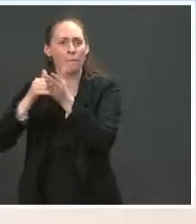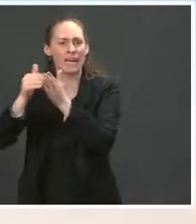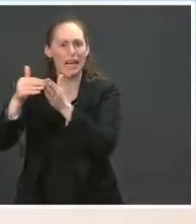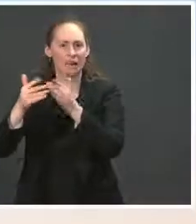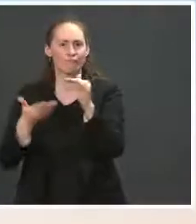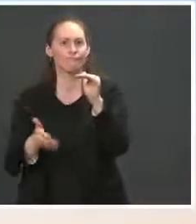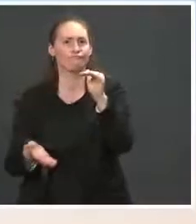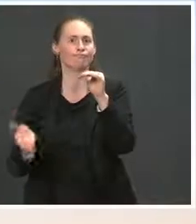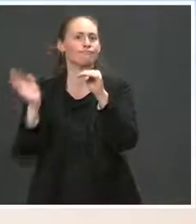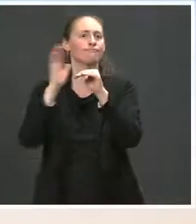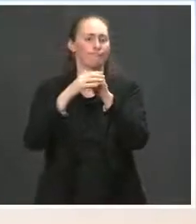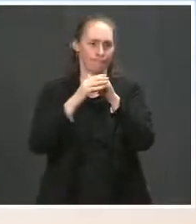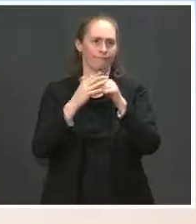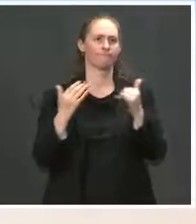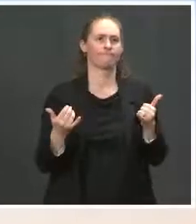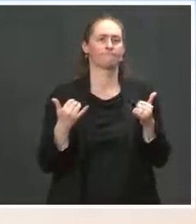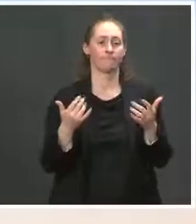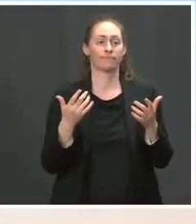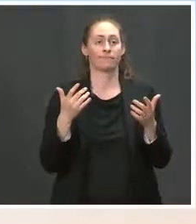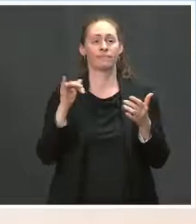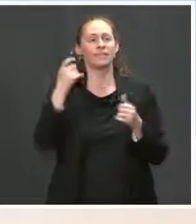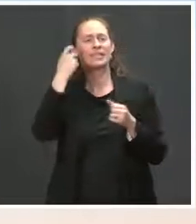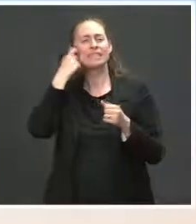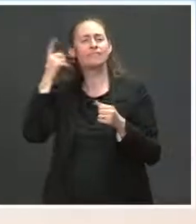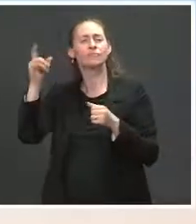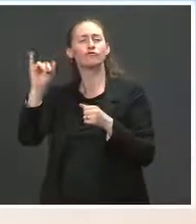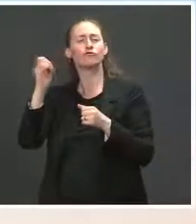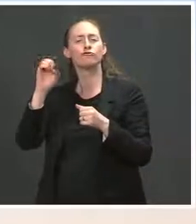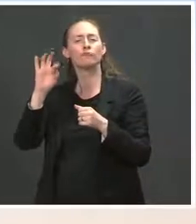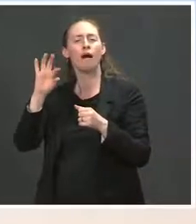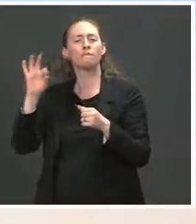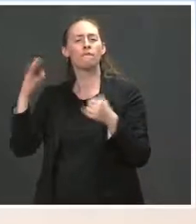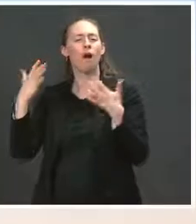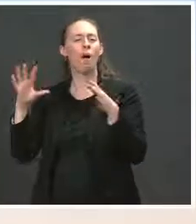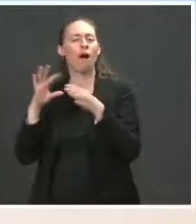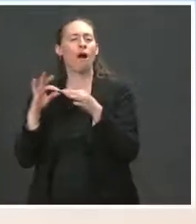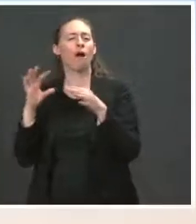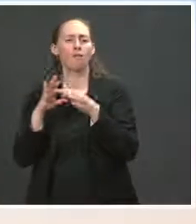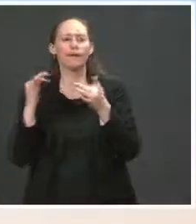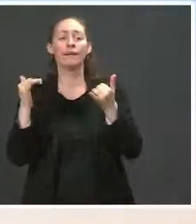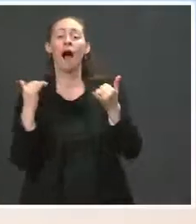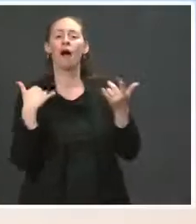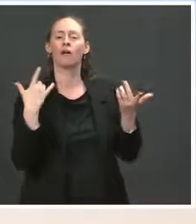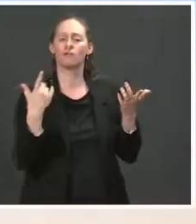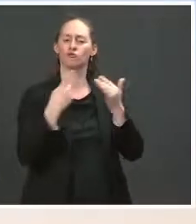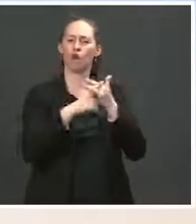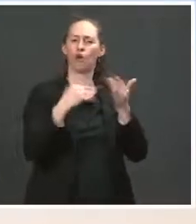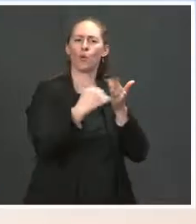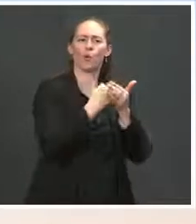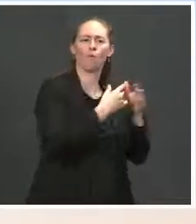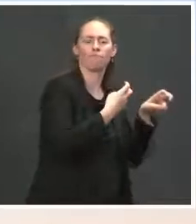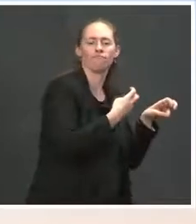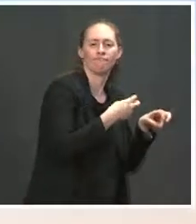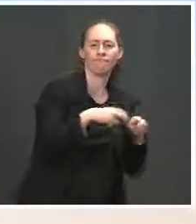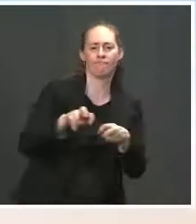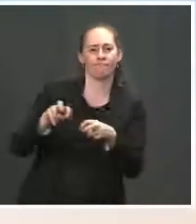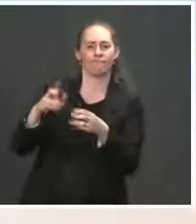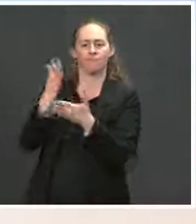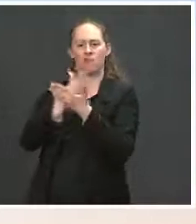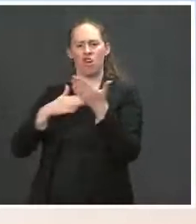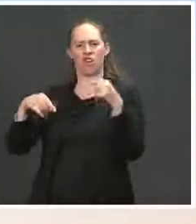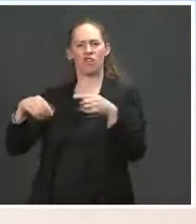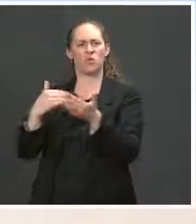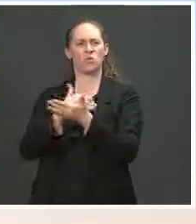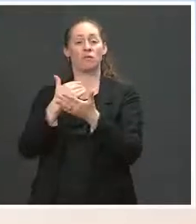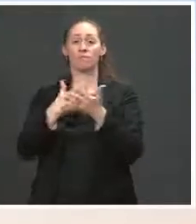Zients touched on this morning, where we are entering a new phase, where it is more challenging. We have, we don't, we have less of a